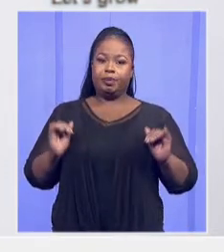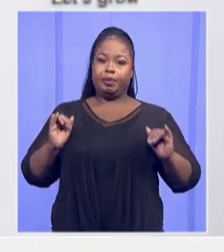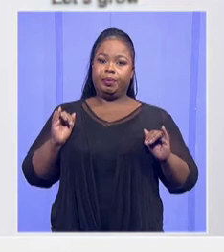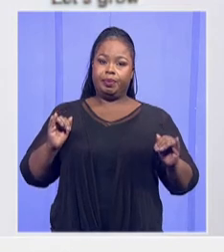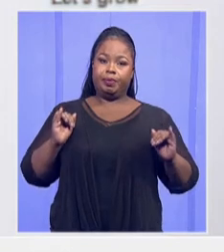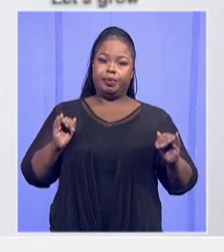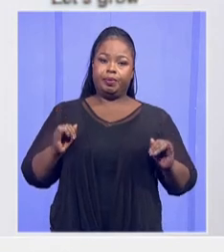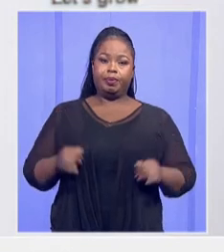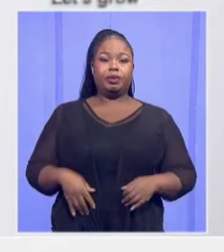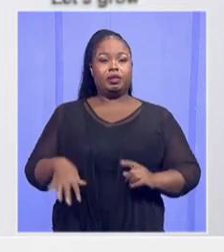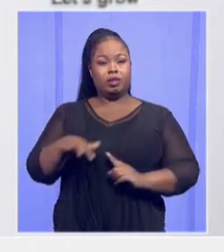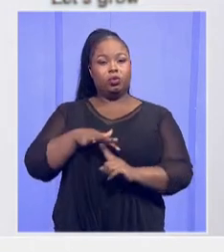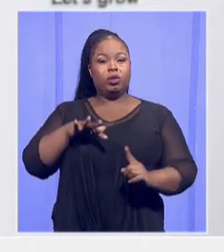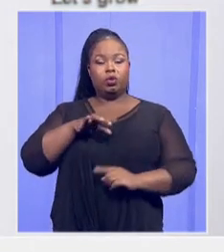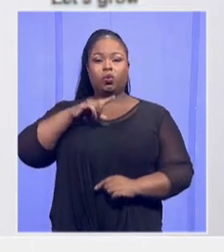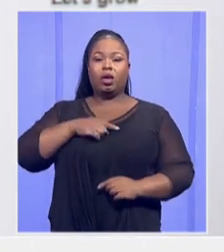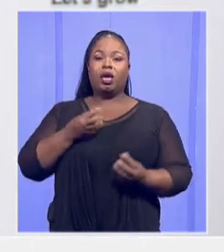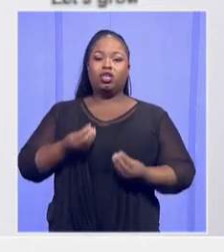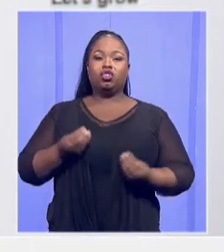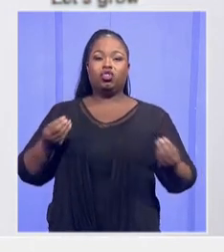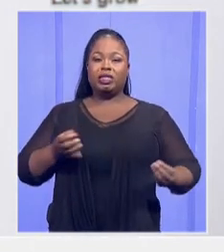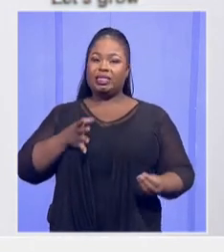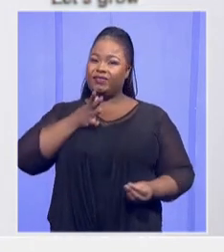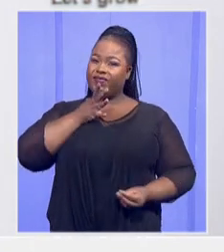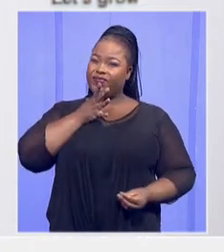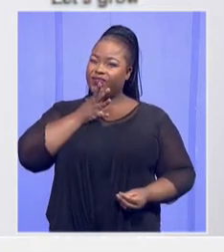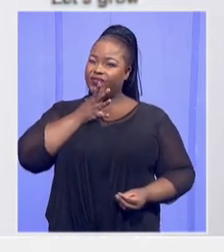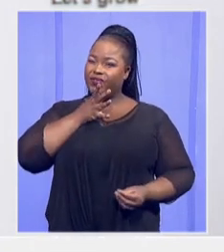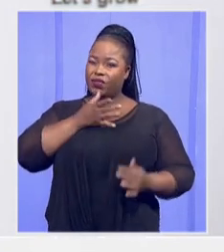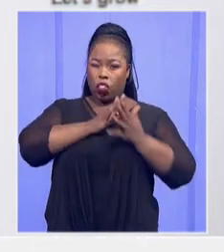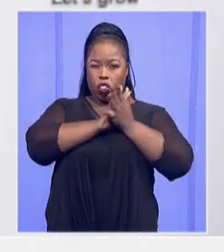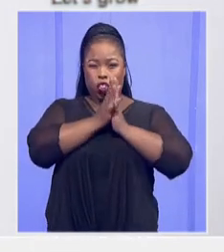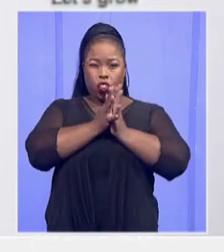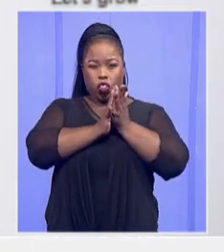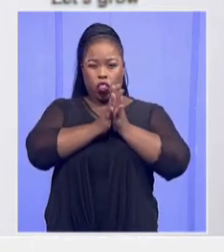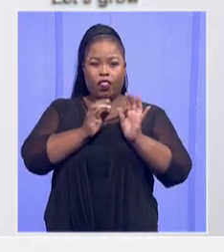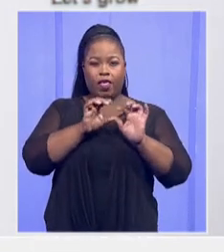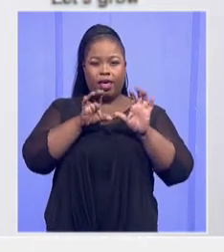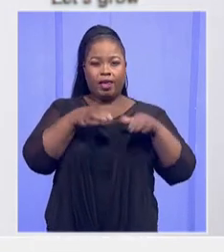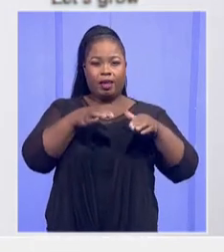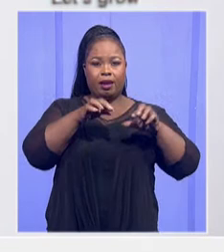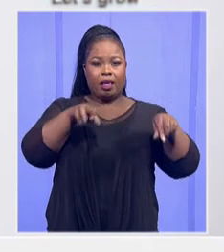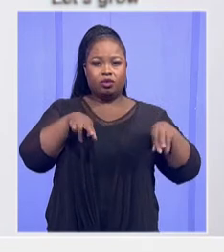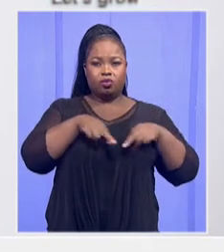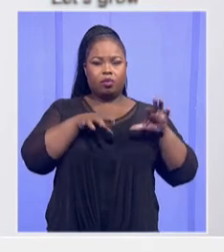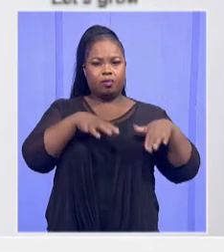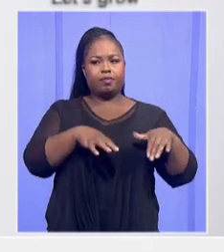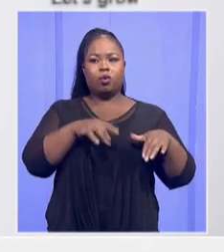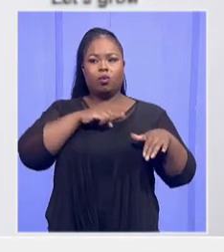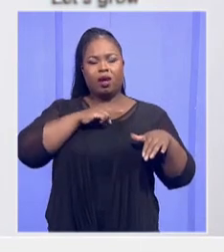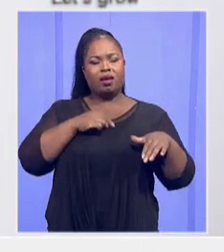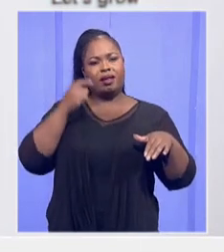overcrowding. Because that's one other factor which we think is going to undermine our work as a department.